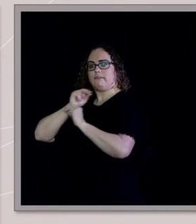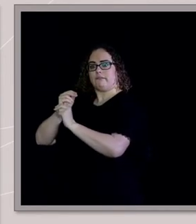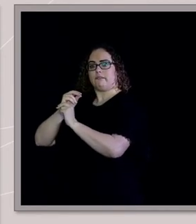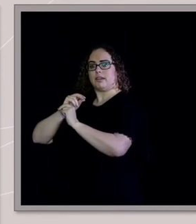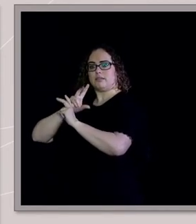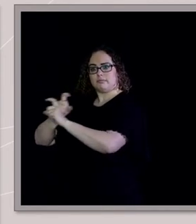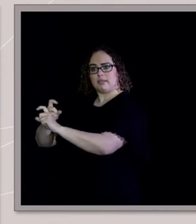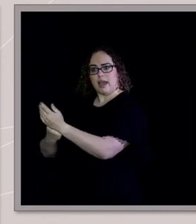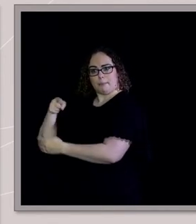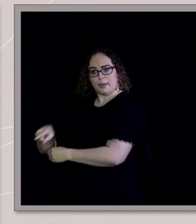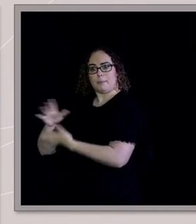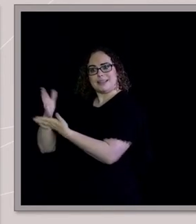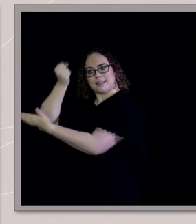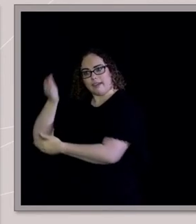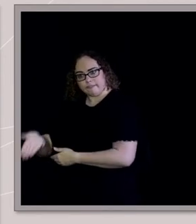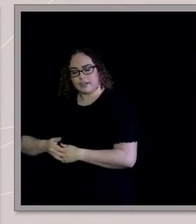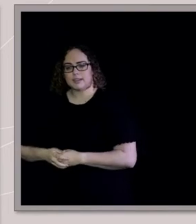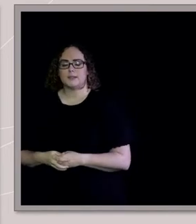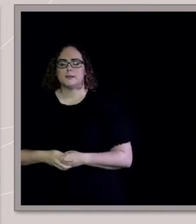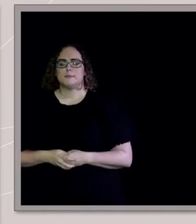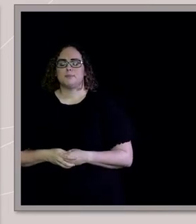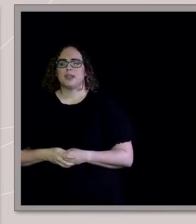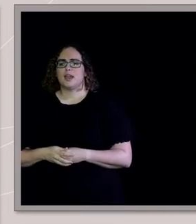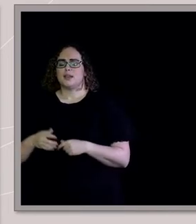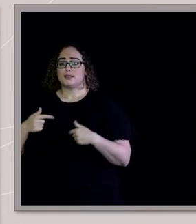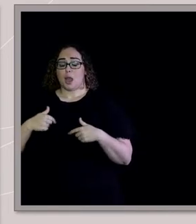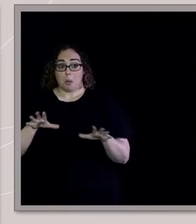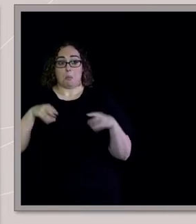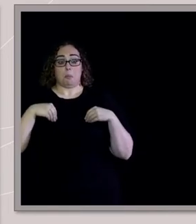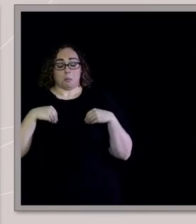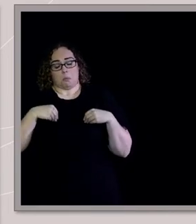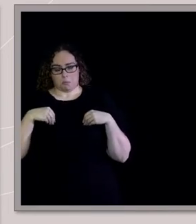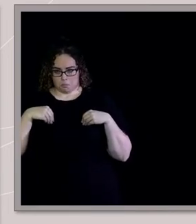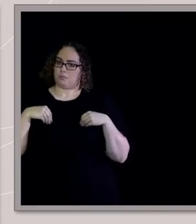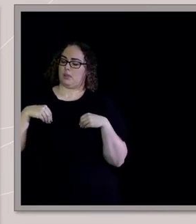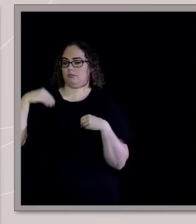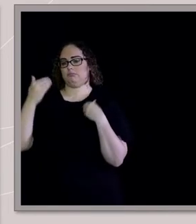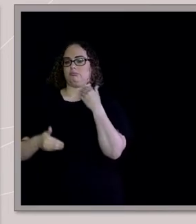And that was all good to begin with. But very quickly,